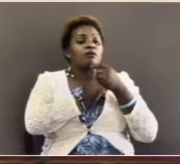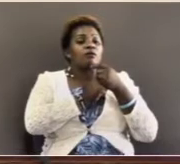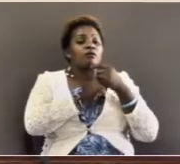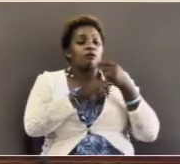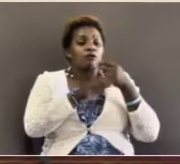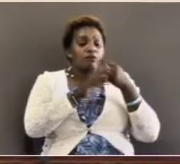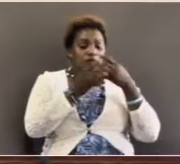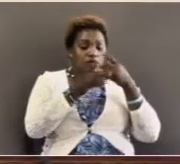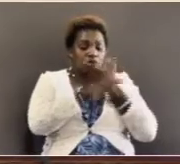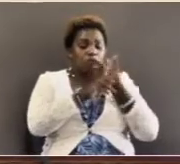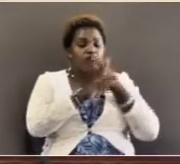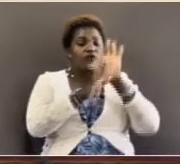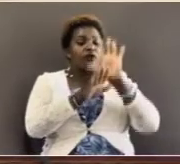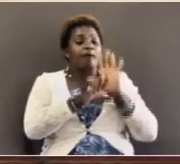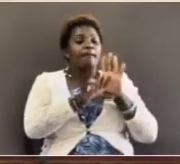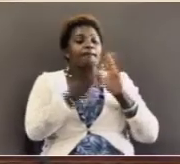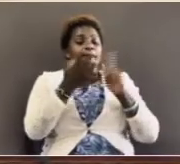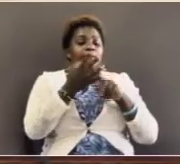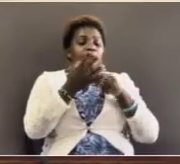and he unpacked